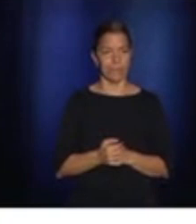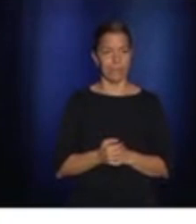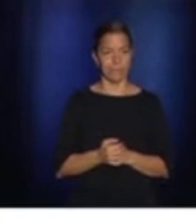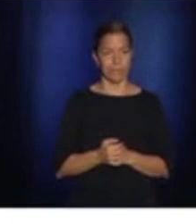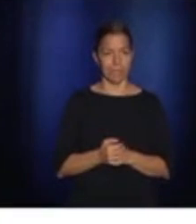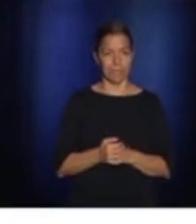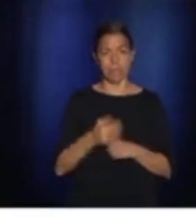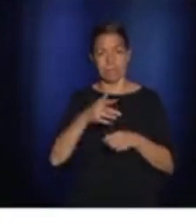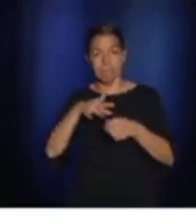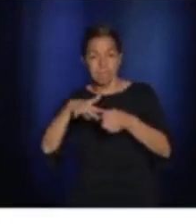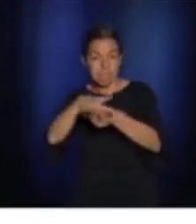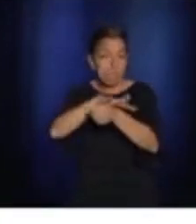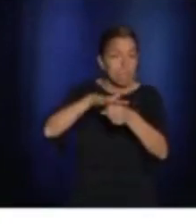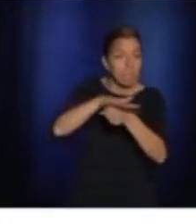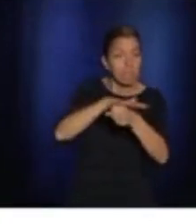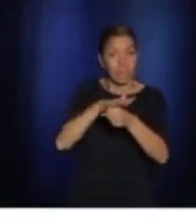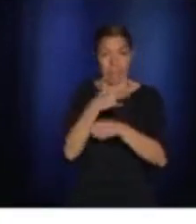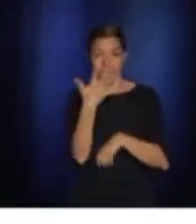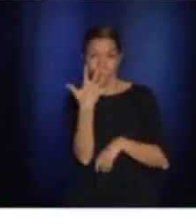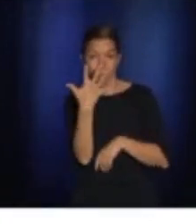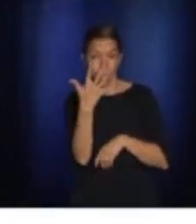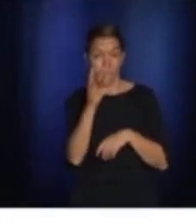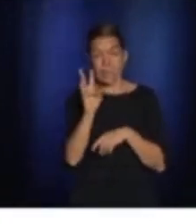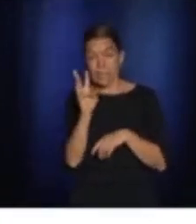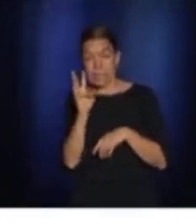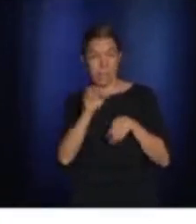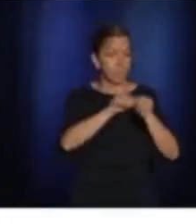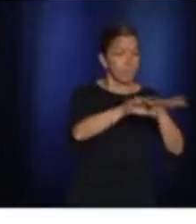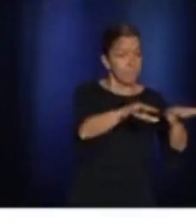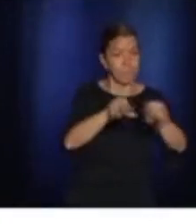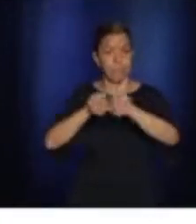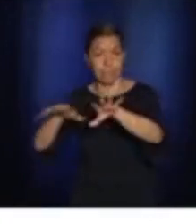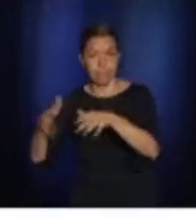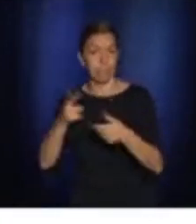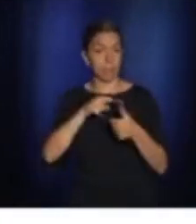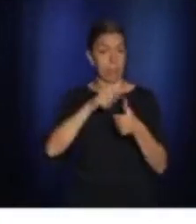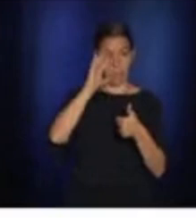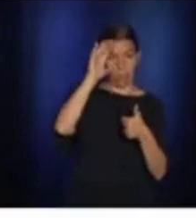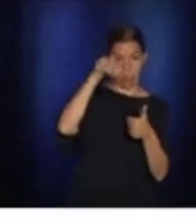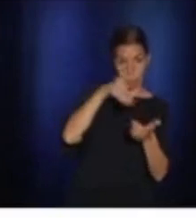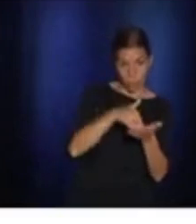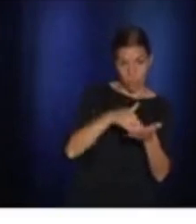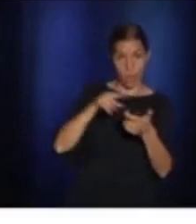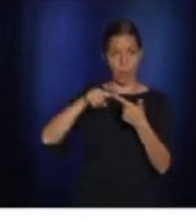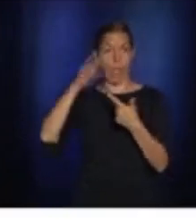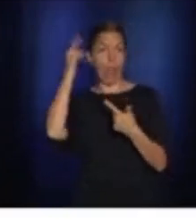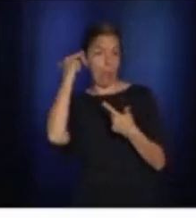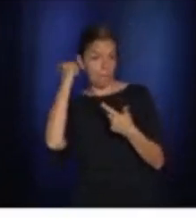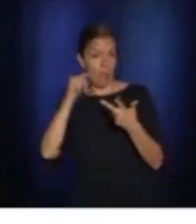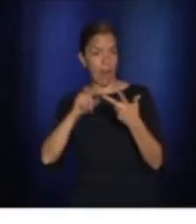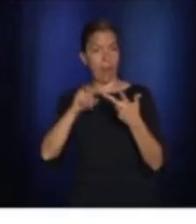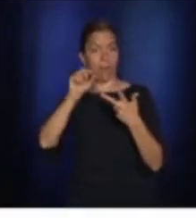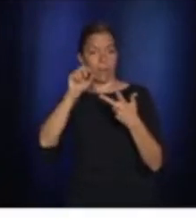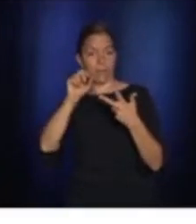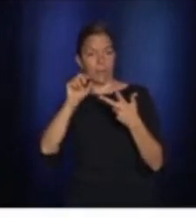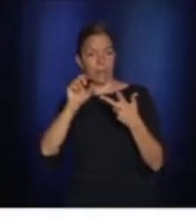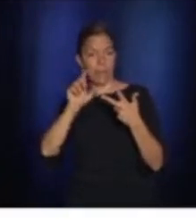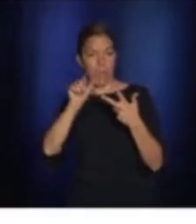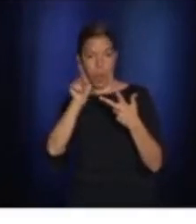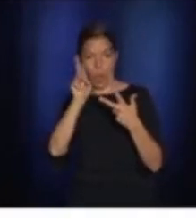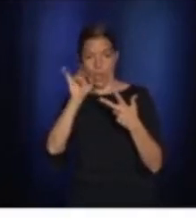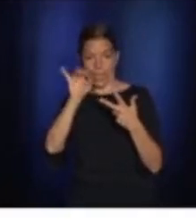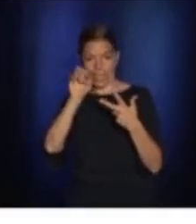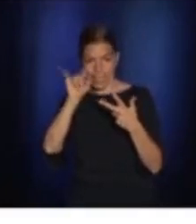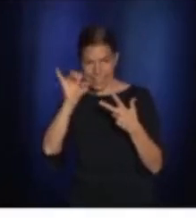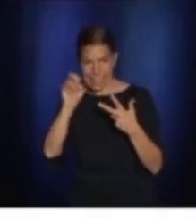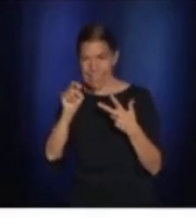we had Montreal and a bit of Laval, Monteregy. But now we have La Naudière, we have Laurentide, we have Monteregy.